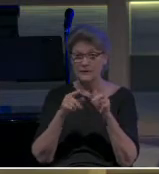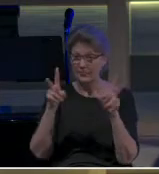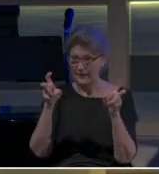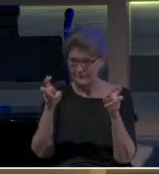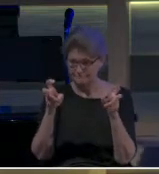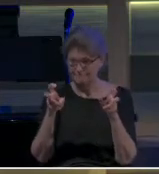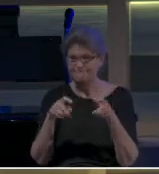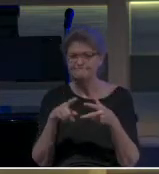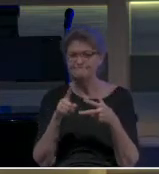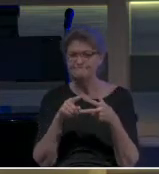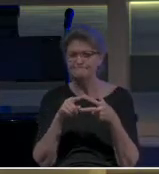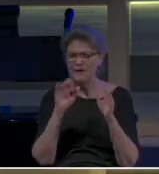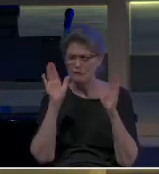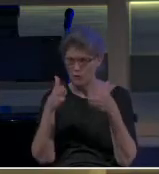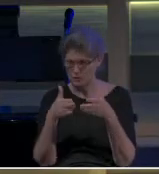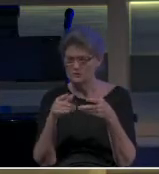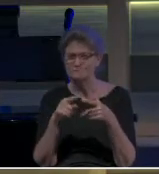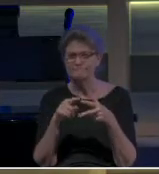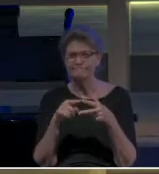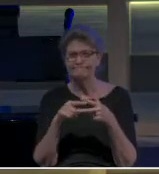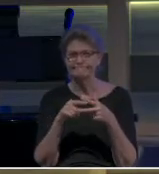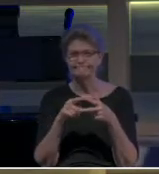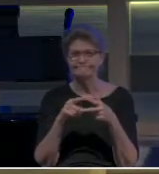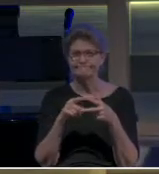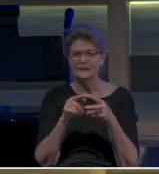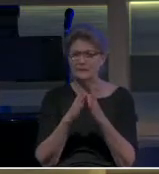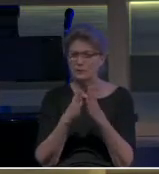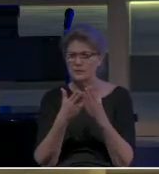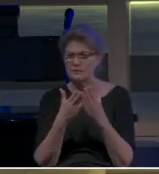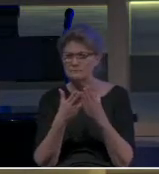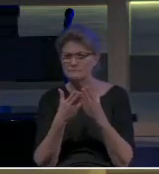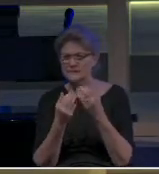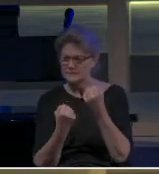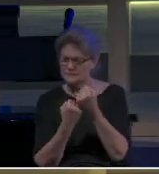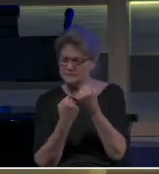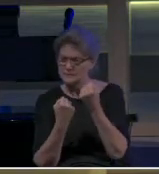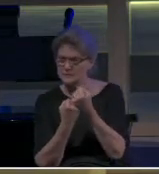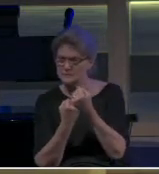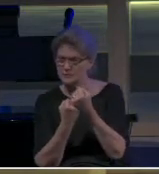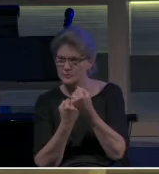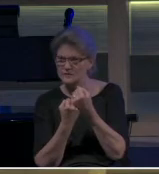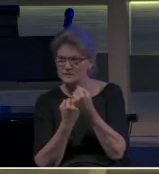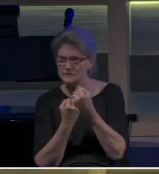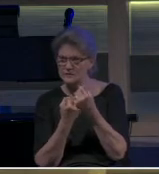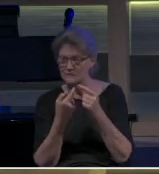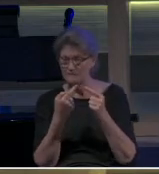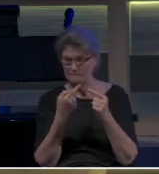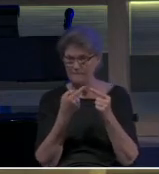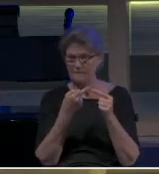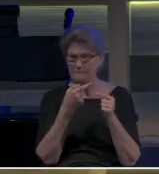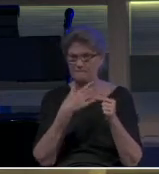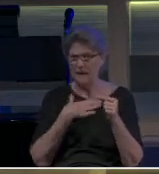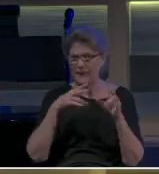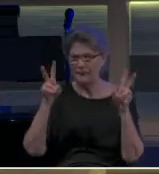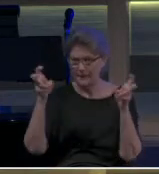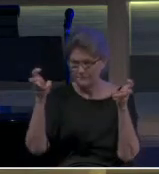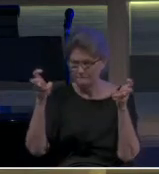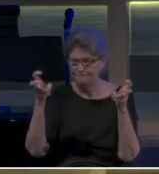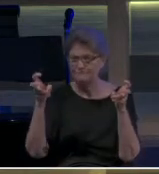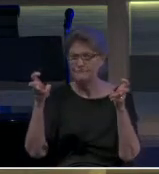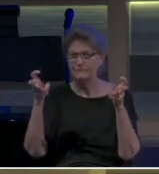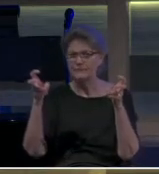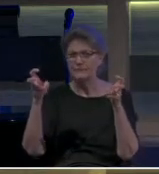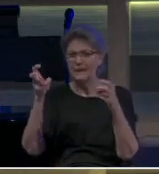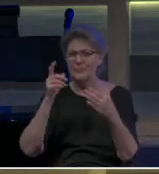out or another focus in the book that supports the theme that I just suggested to you is the